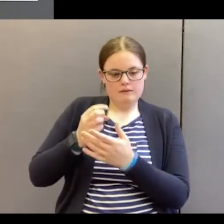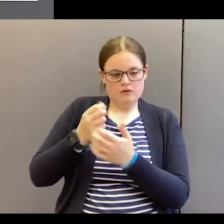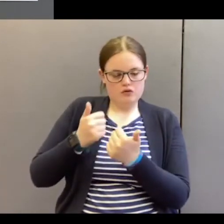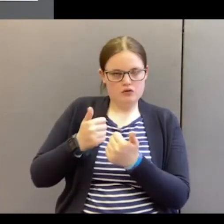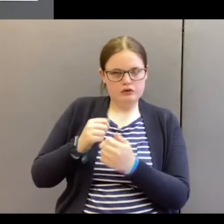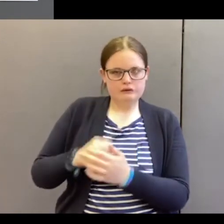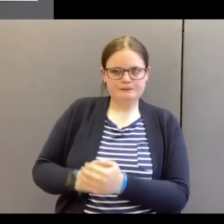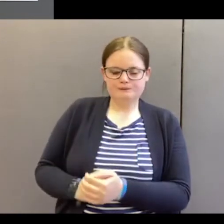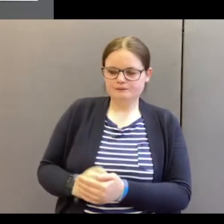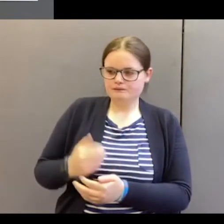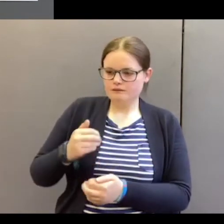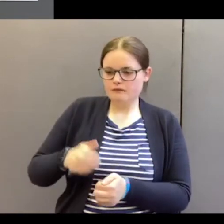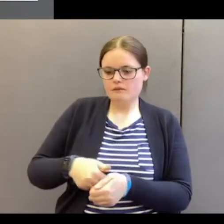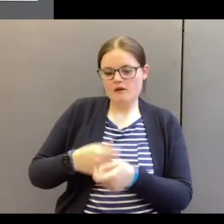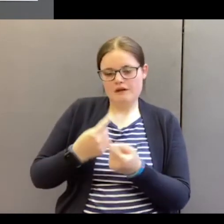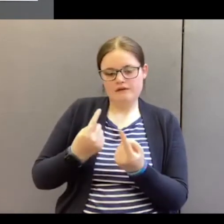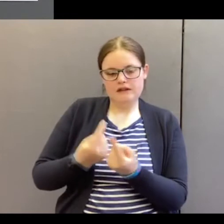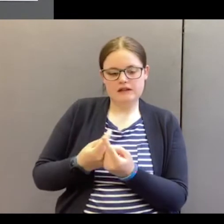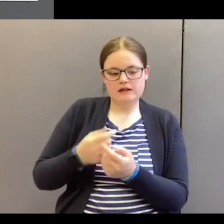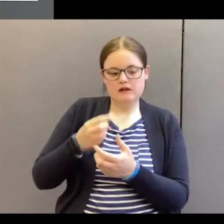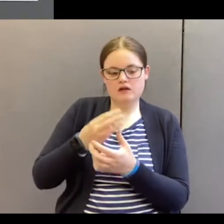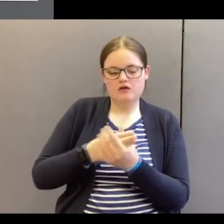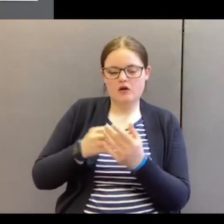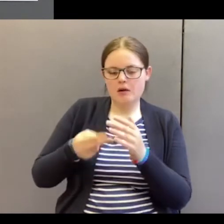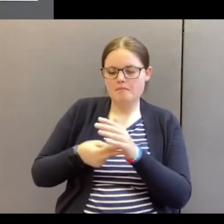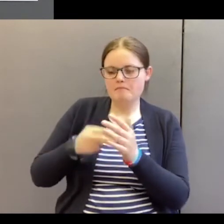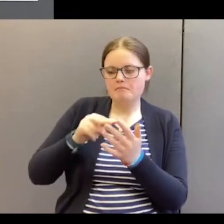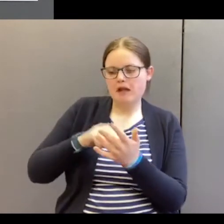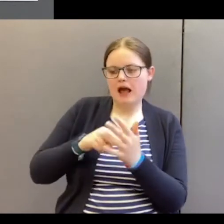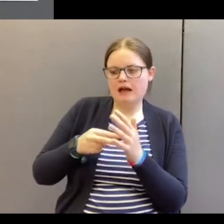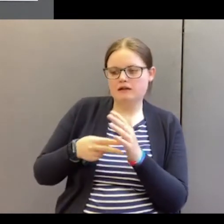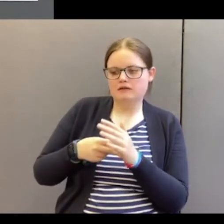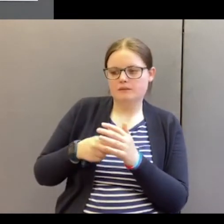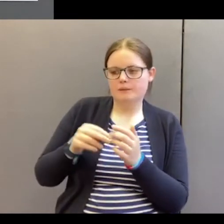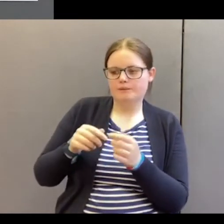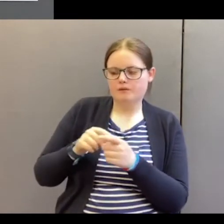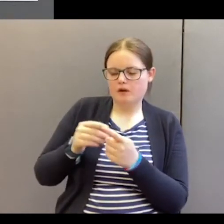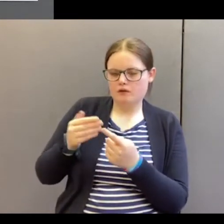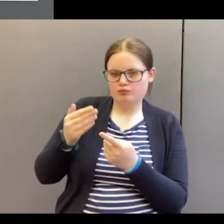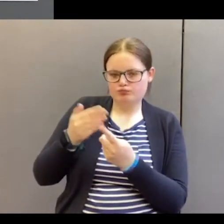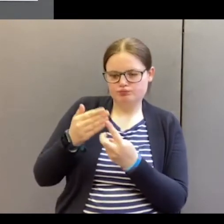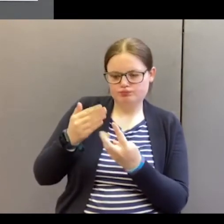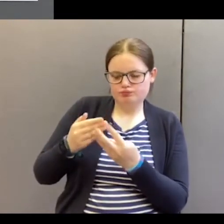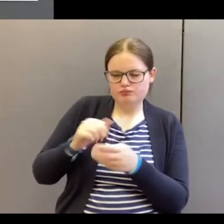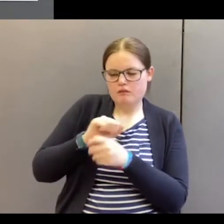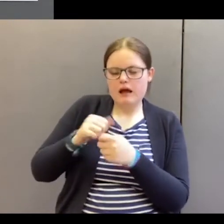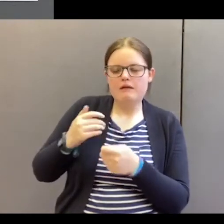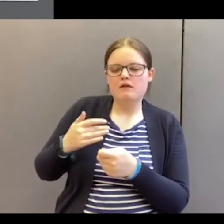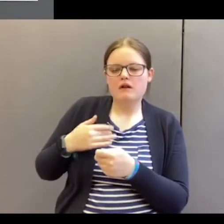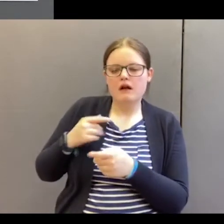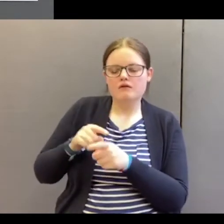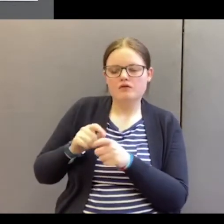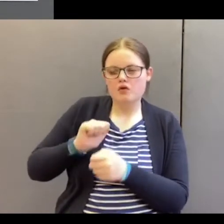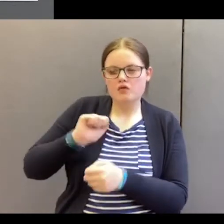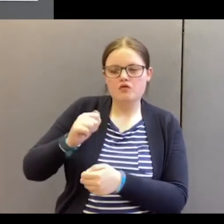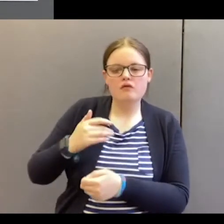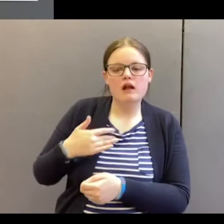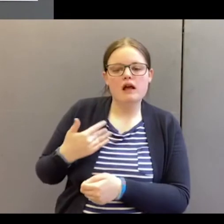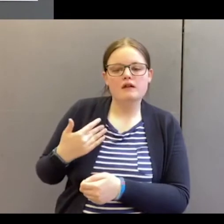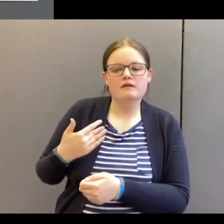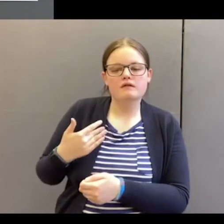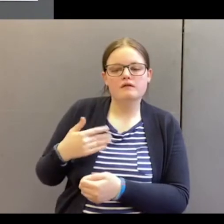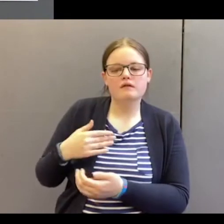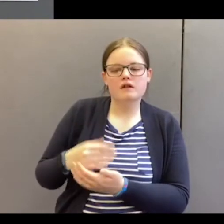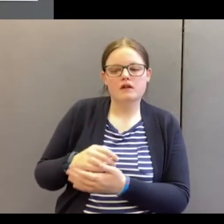Everything God plans and purposes for my life and for your life is